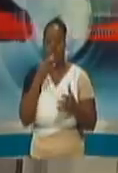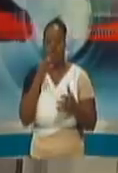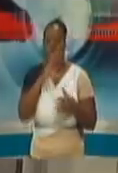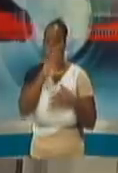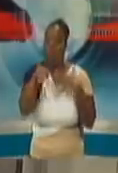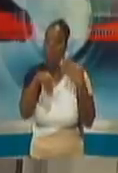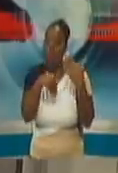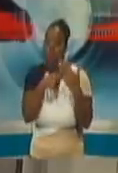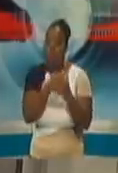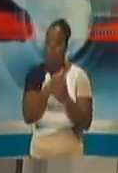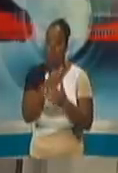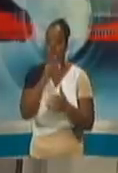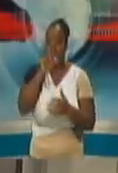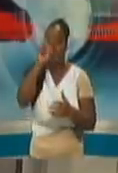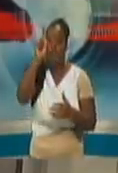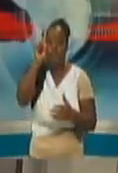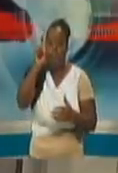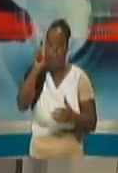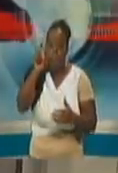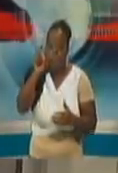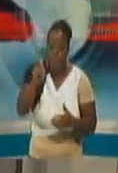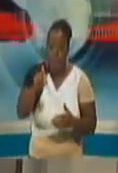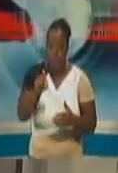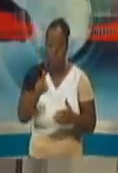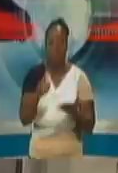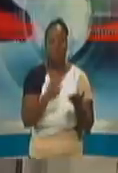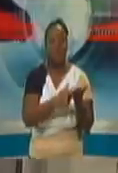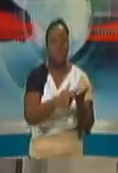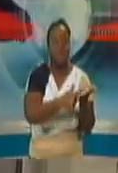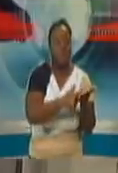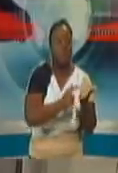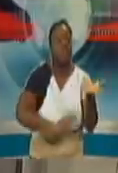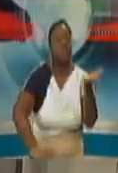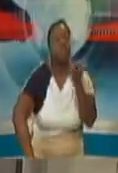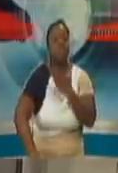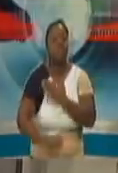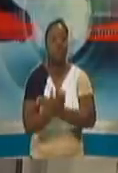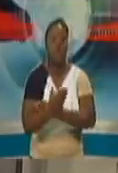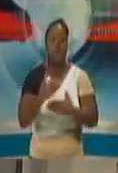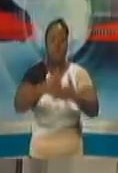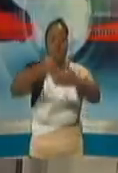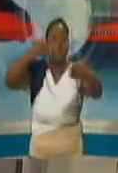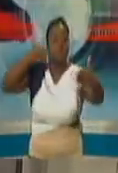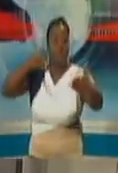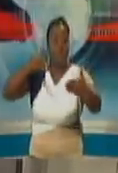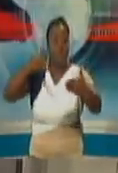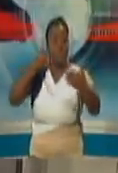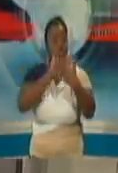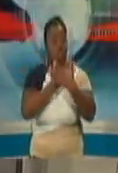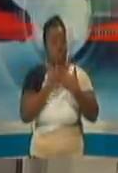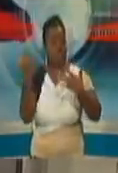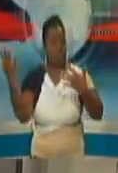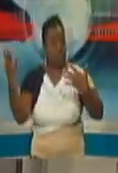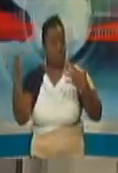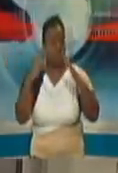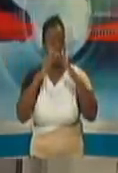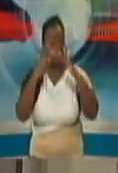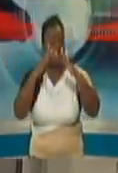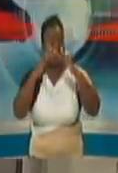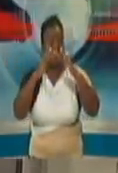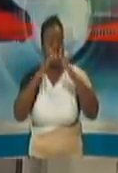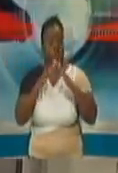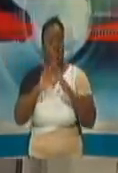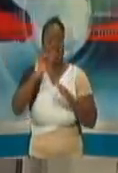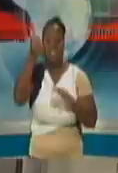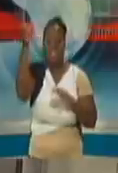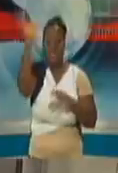because we discussed that this morning before coming to this press conference. 10% of our negatives that we get from